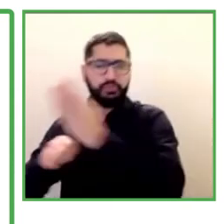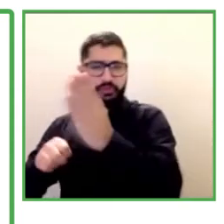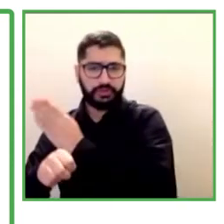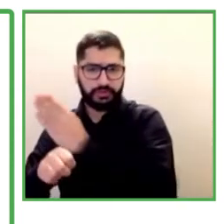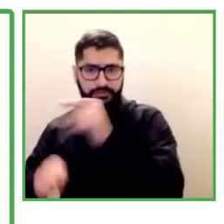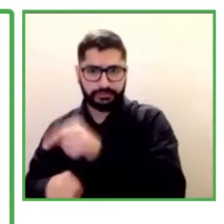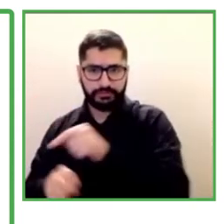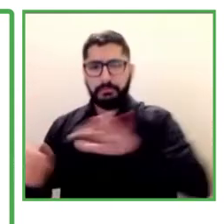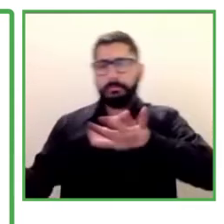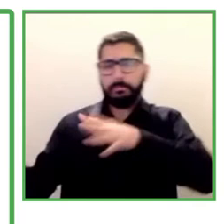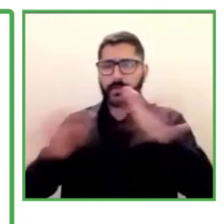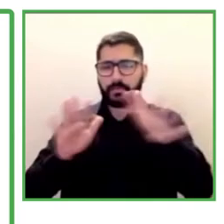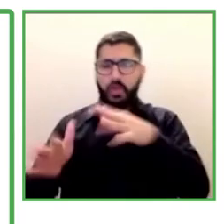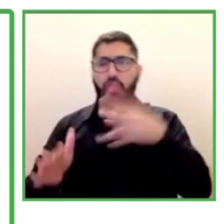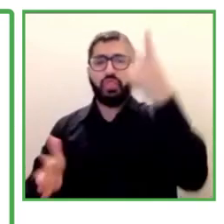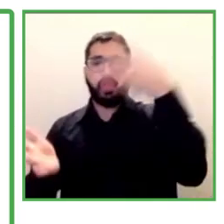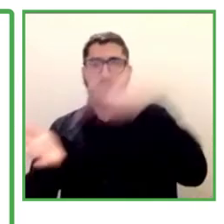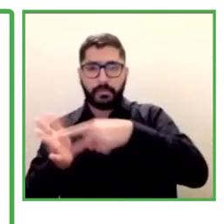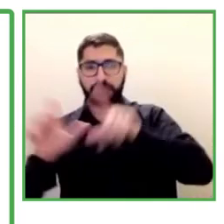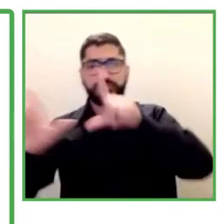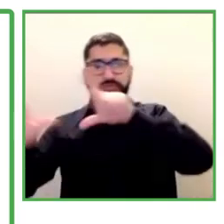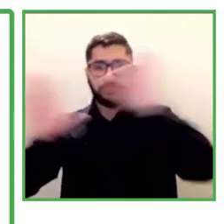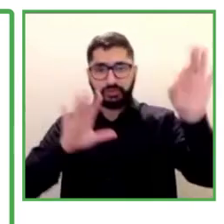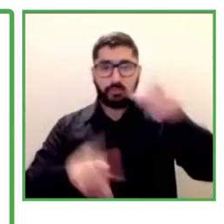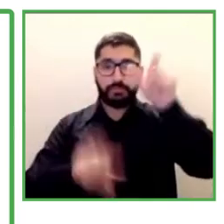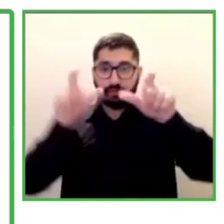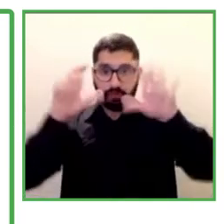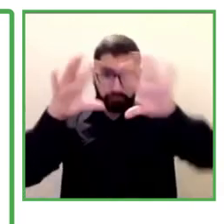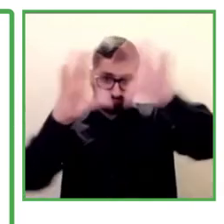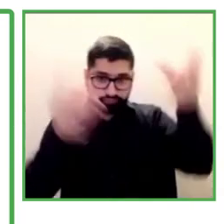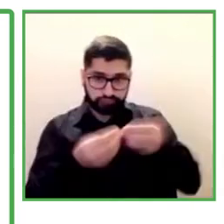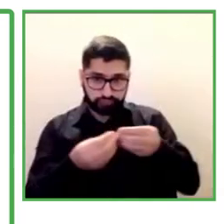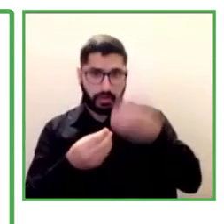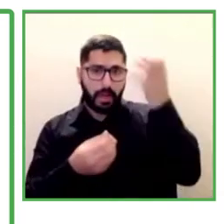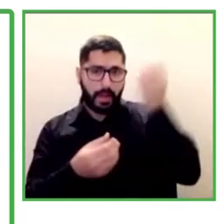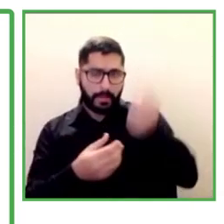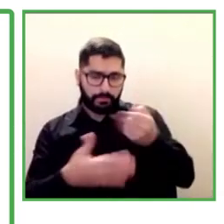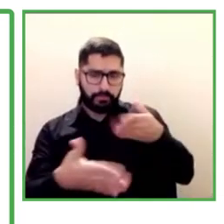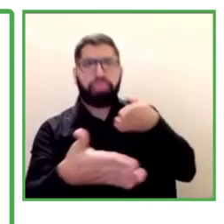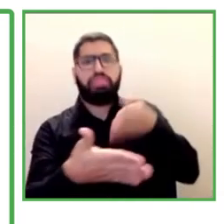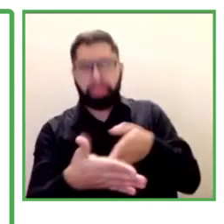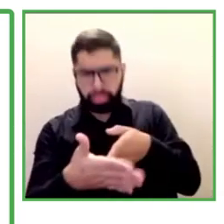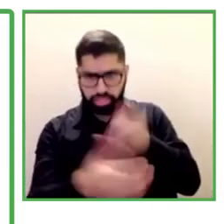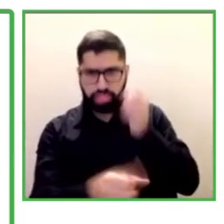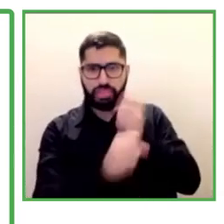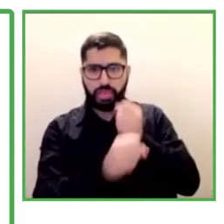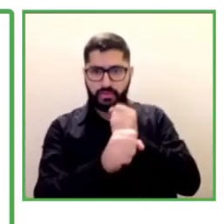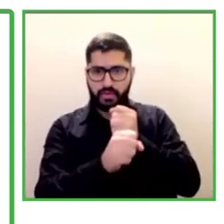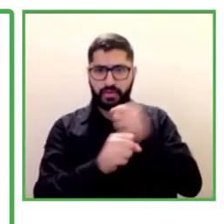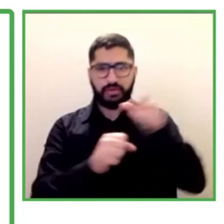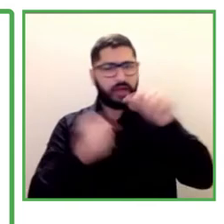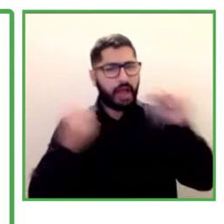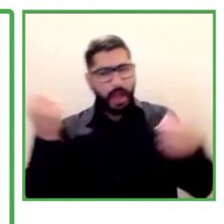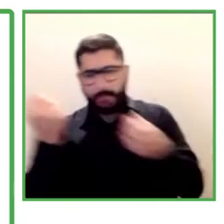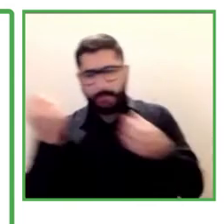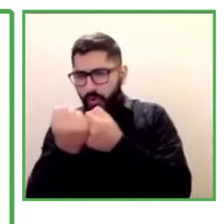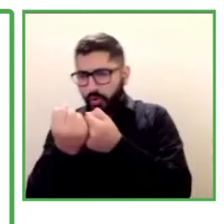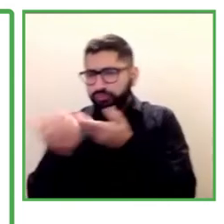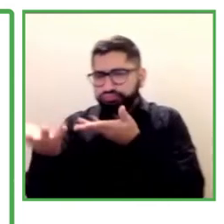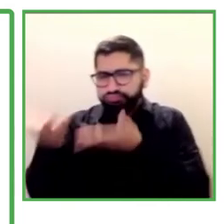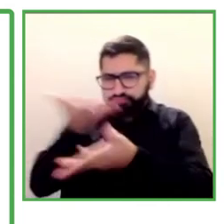,700 people annually. So we provide support in the reactivation, so